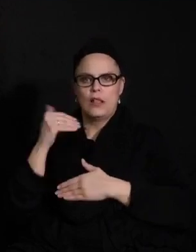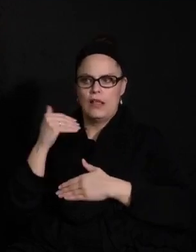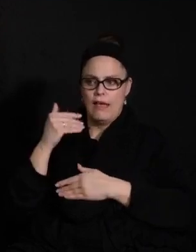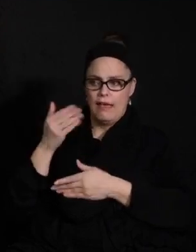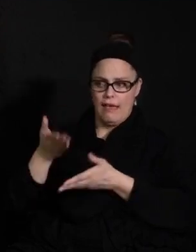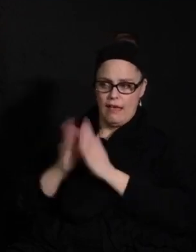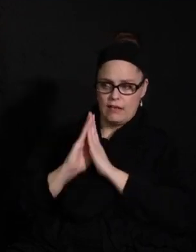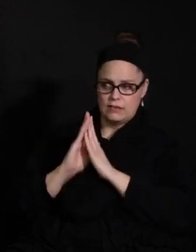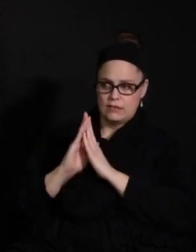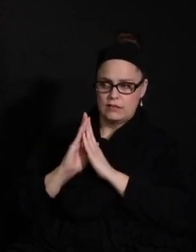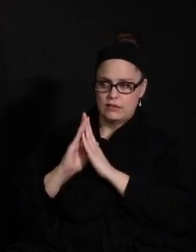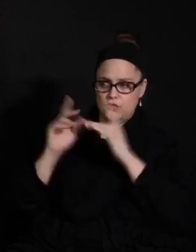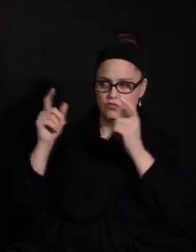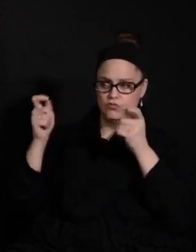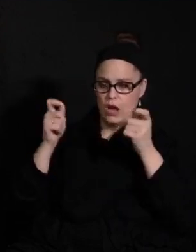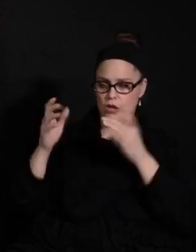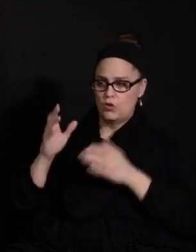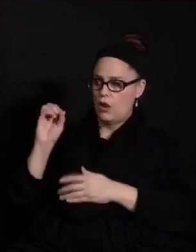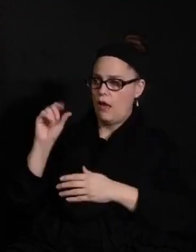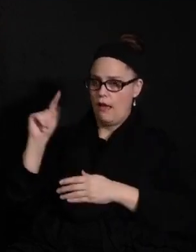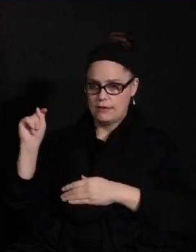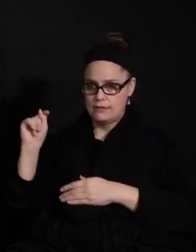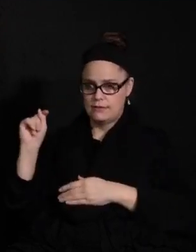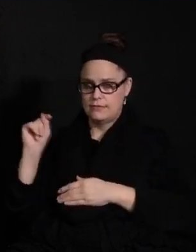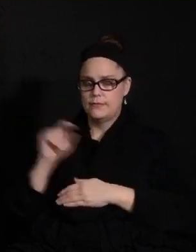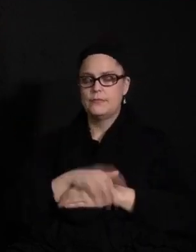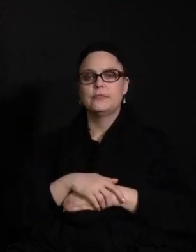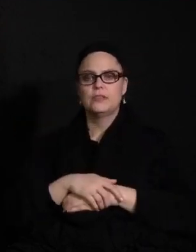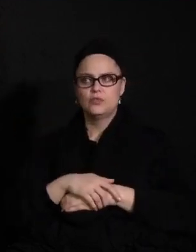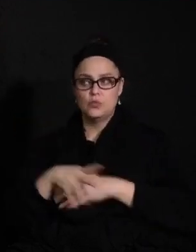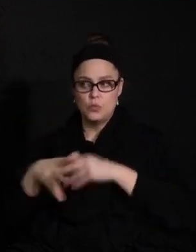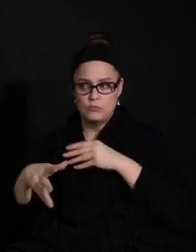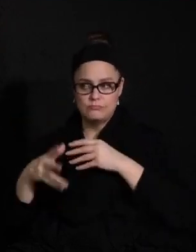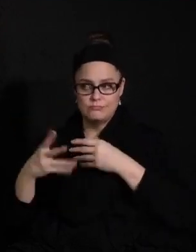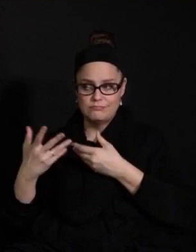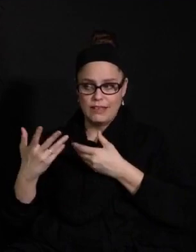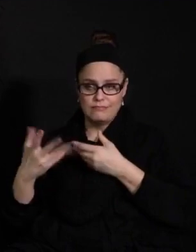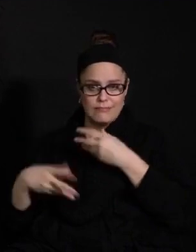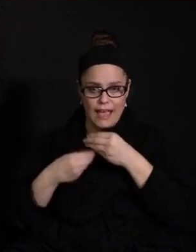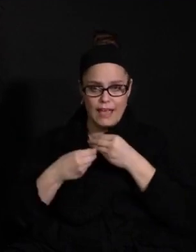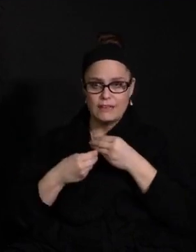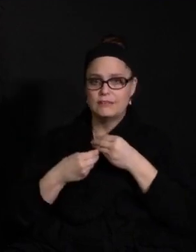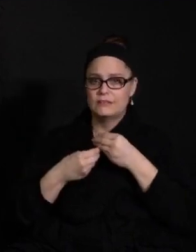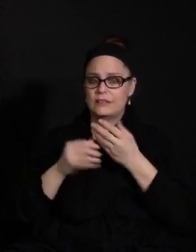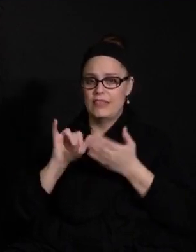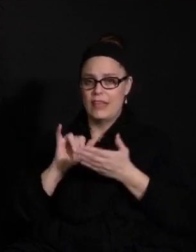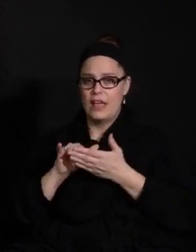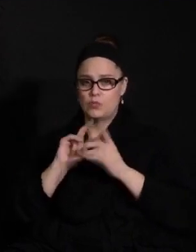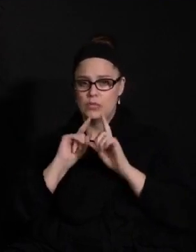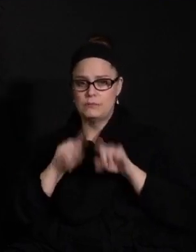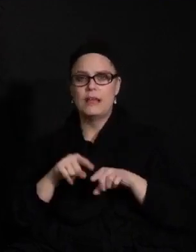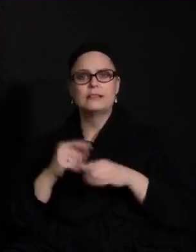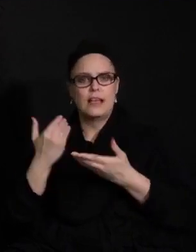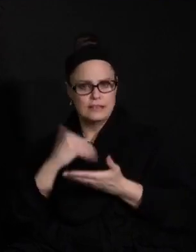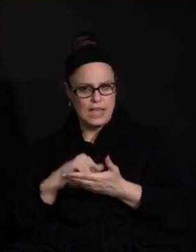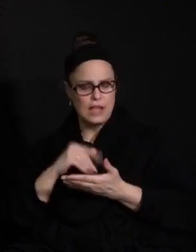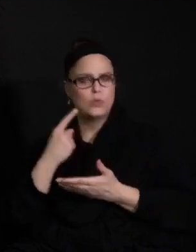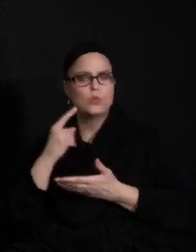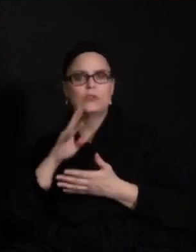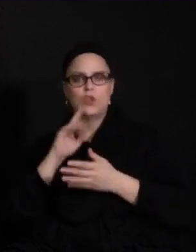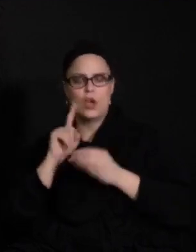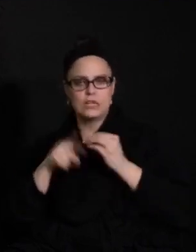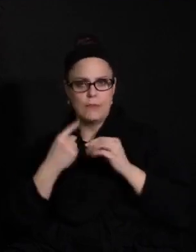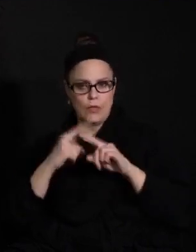also contribute to this response. Carrie, know, again, we've talked a little bit about the differences